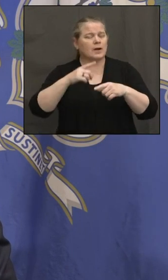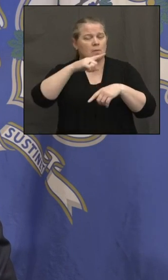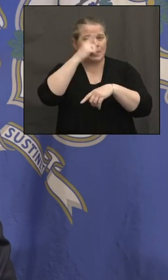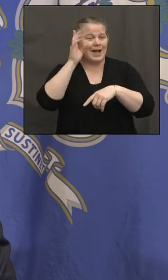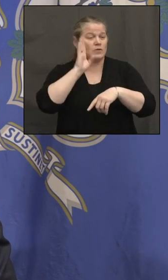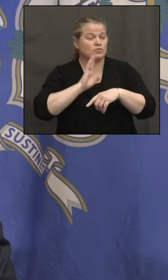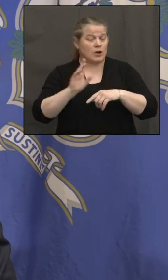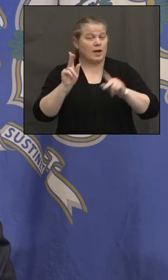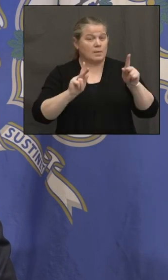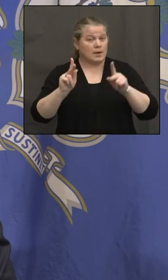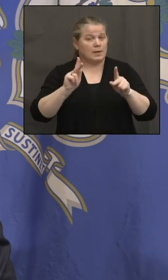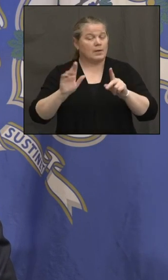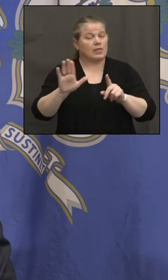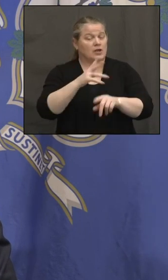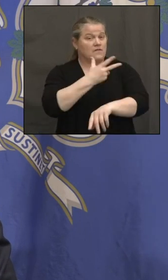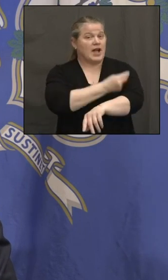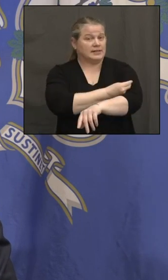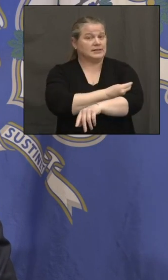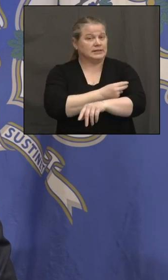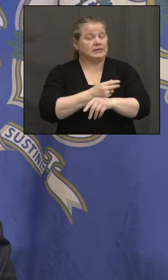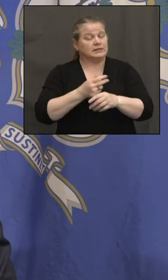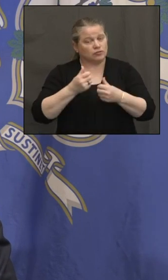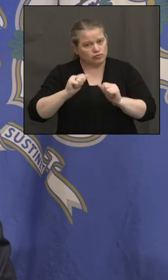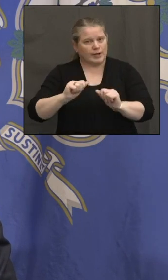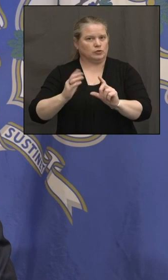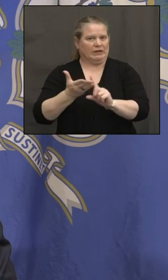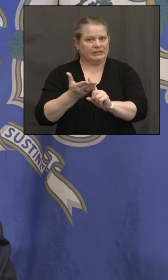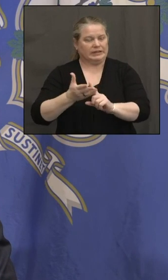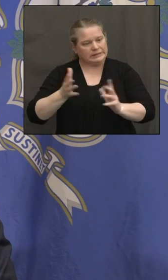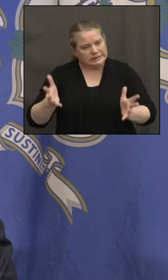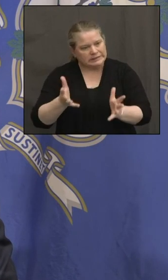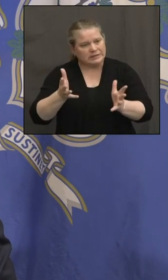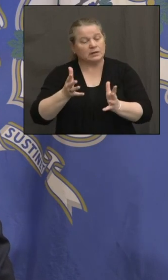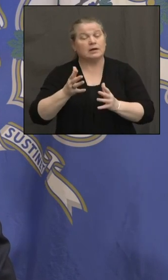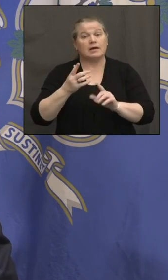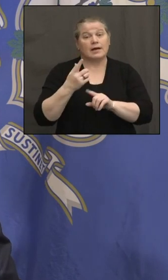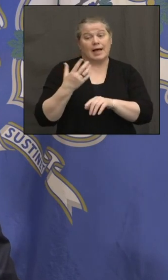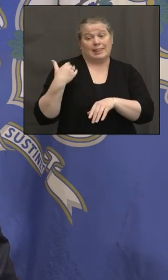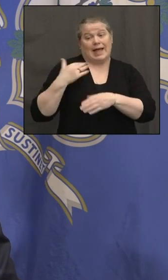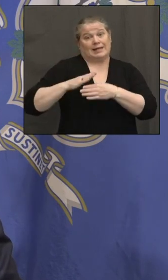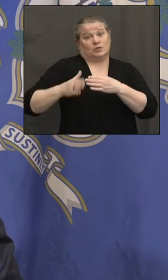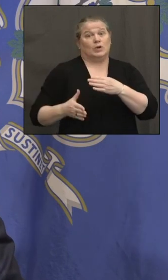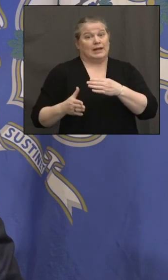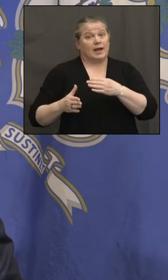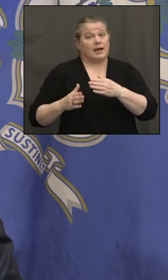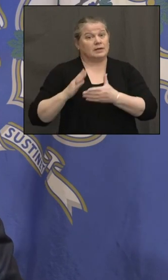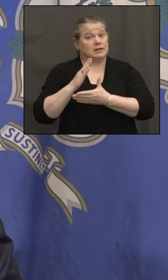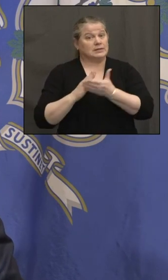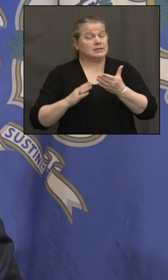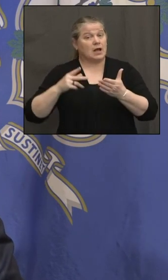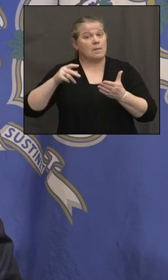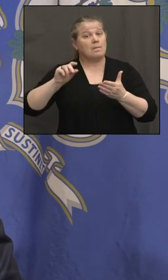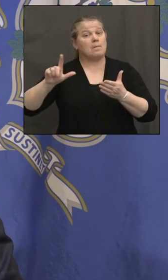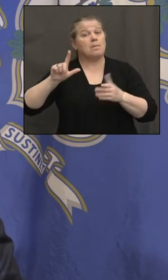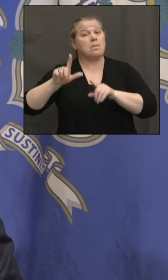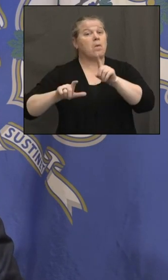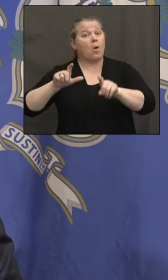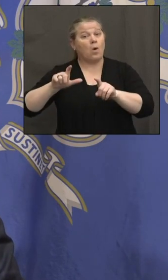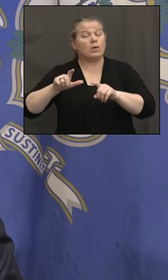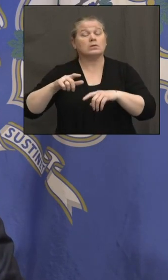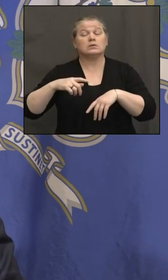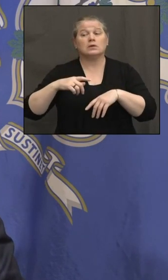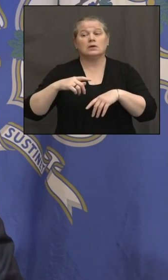vaccines. Some of the polls that came out last week were saying much more likely to deny vaccines are white male Republicans.